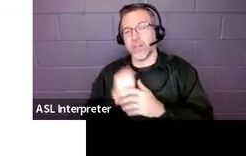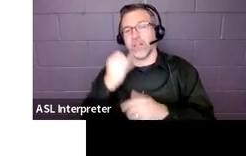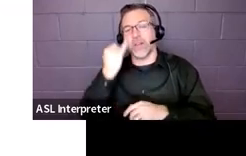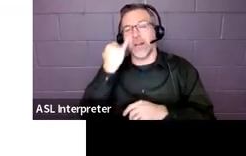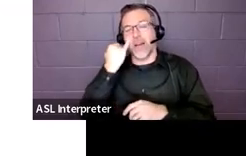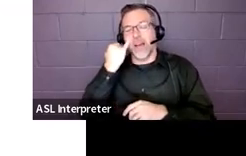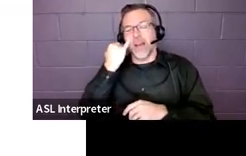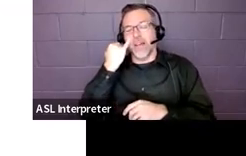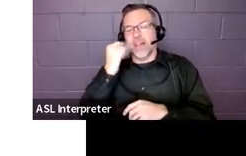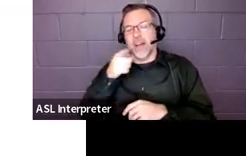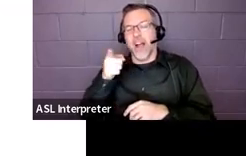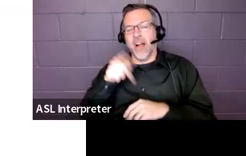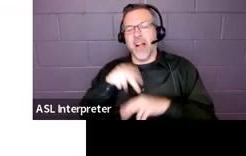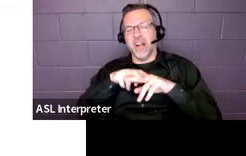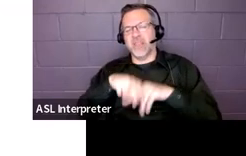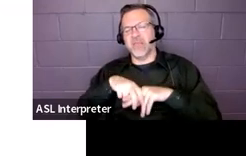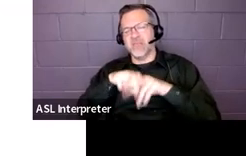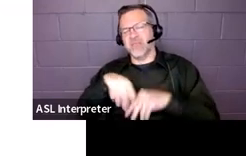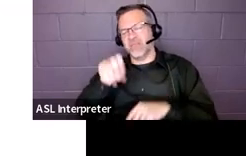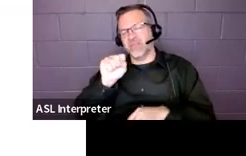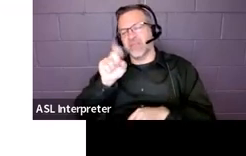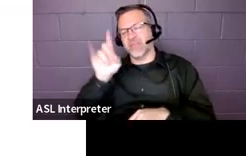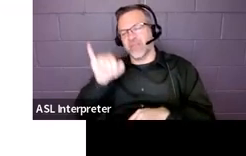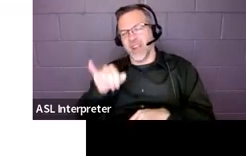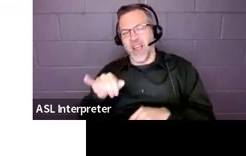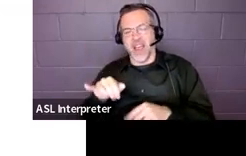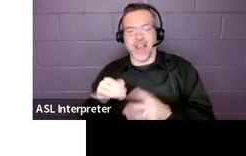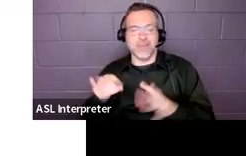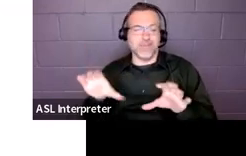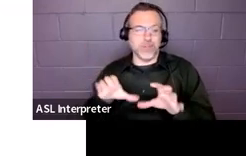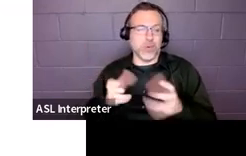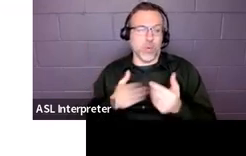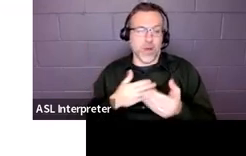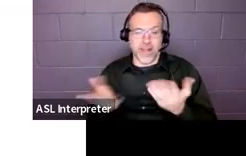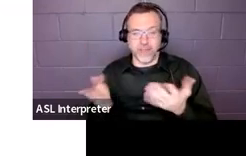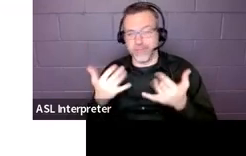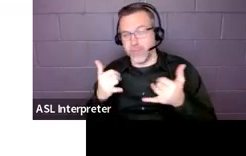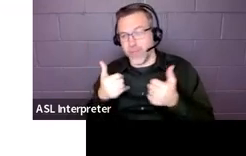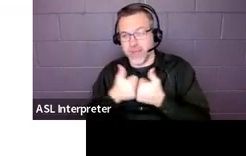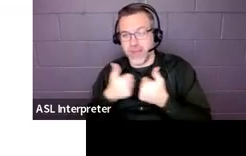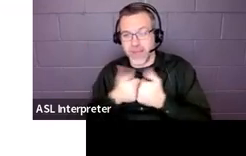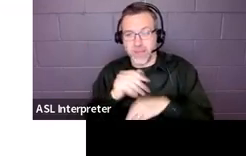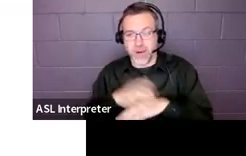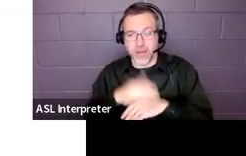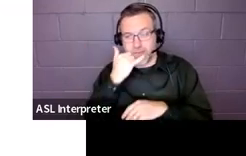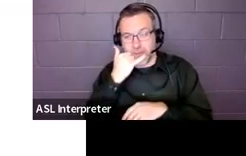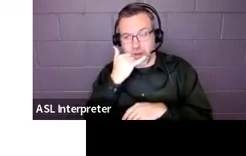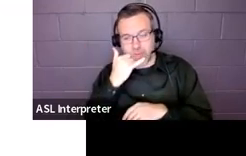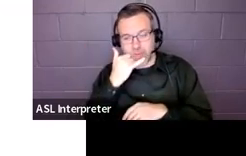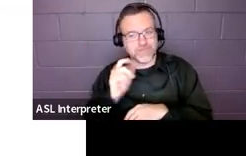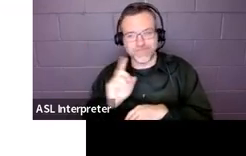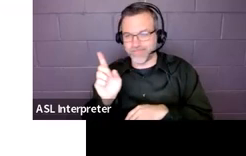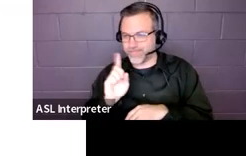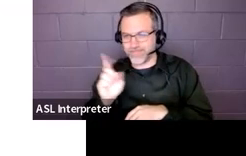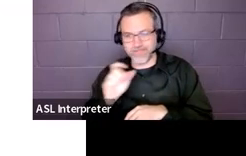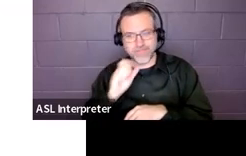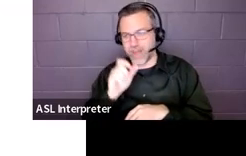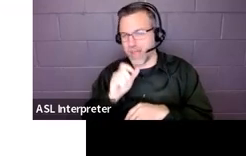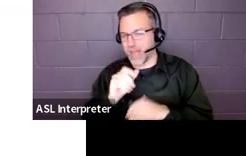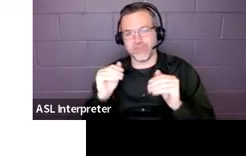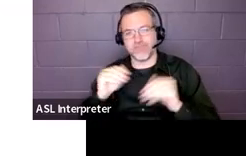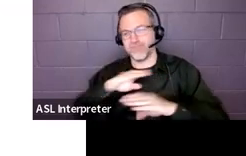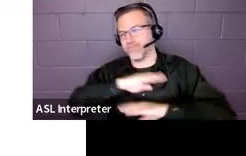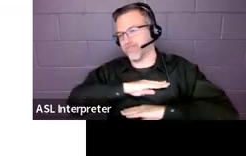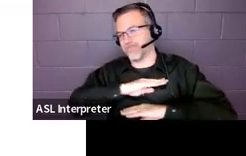SDI, you know, doing whatever, you know, playing a game on their phone or whatever, that doesn't count as SDI time